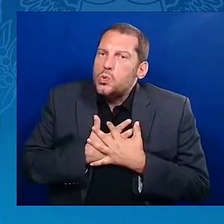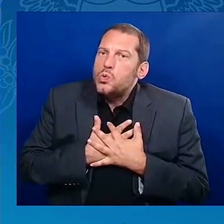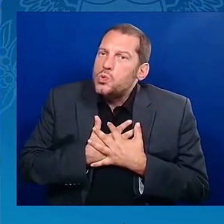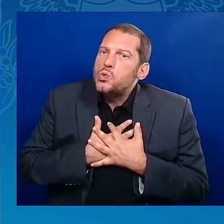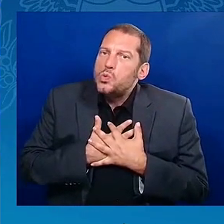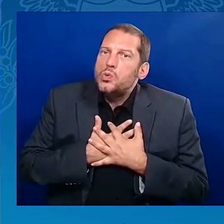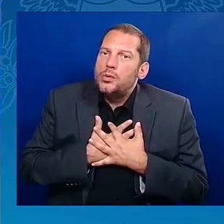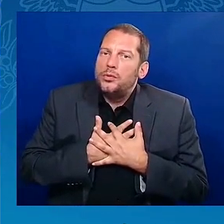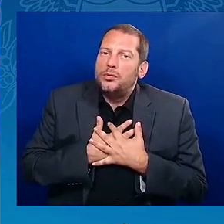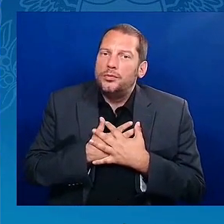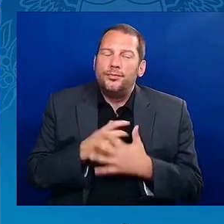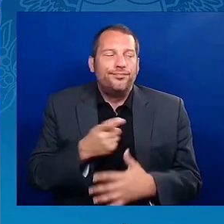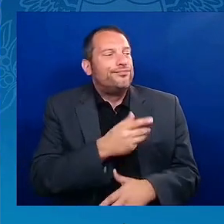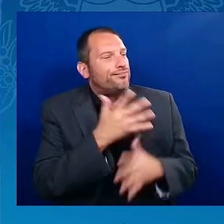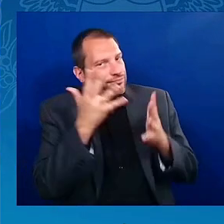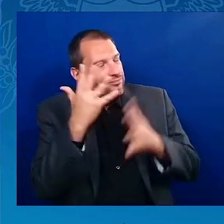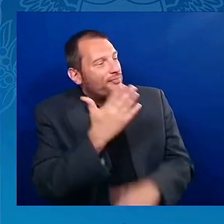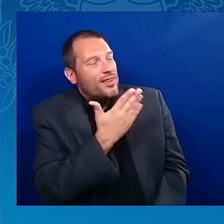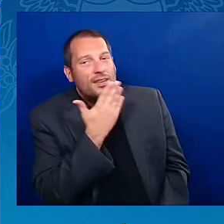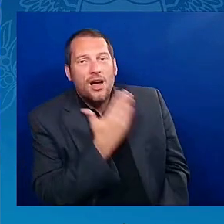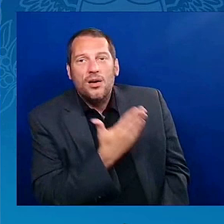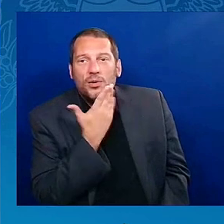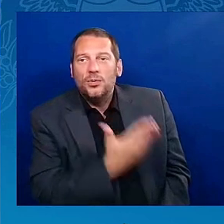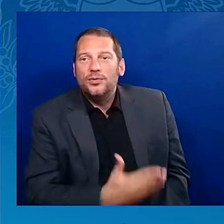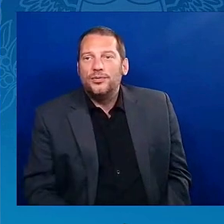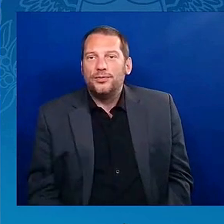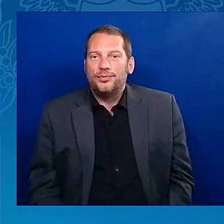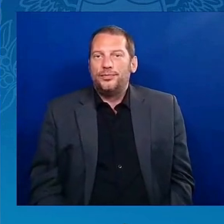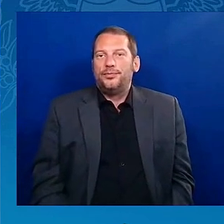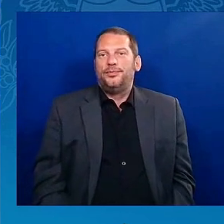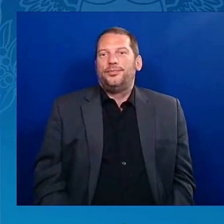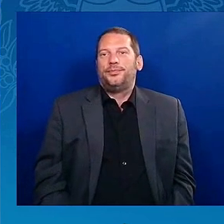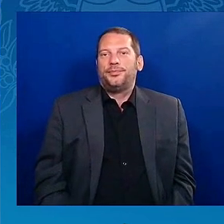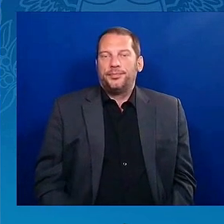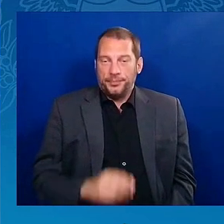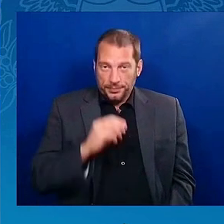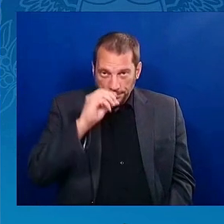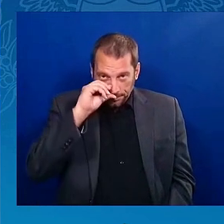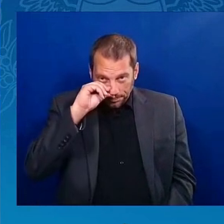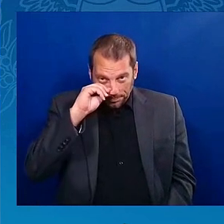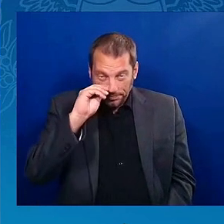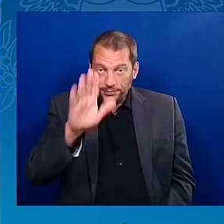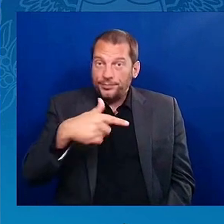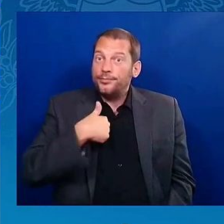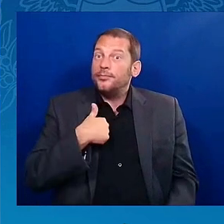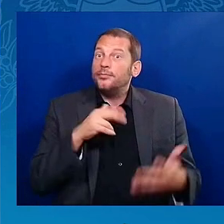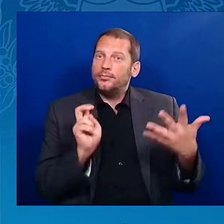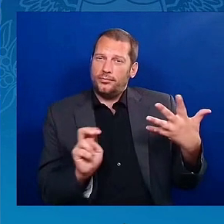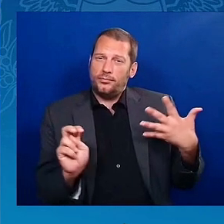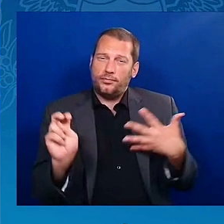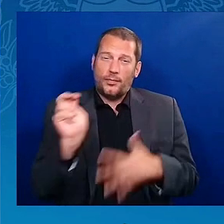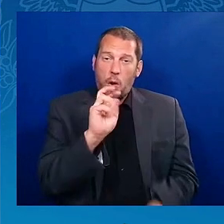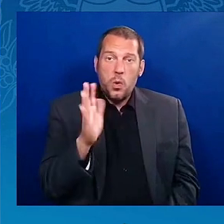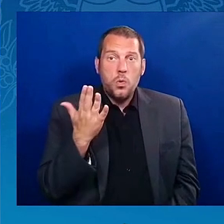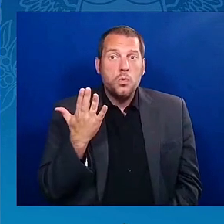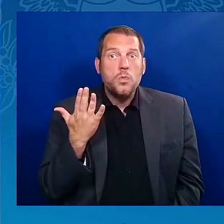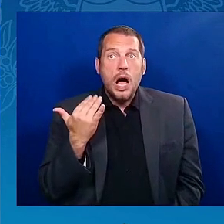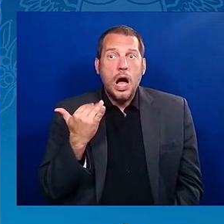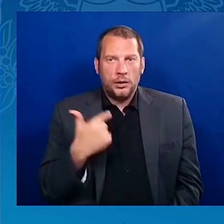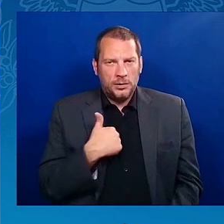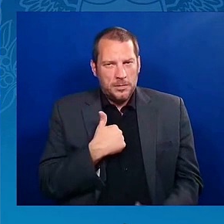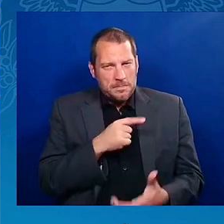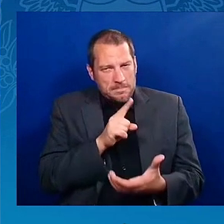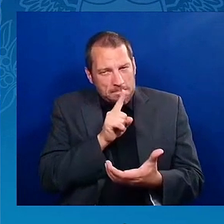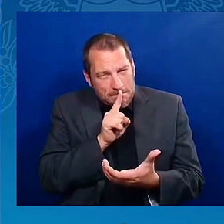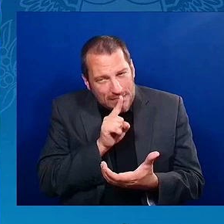So I'm doing this tour mostly because I believe that for those of us who do the kind of work